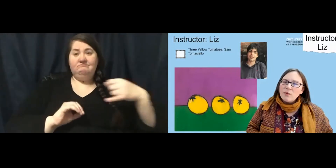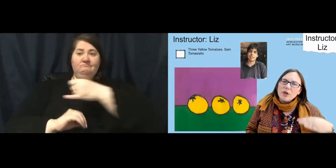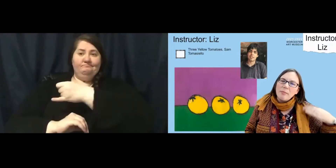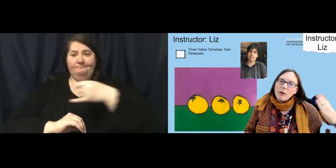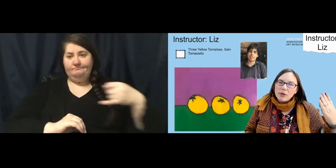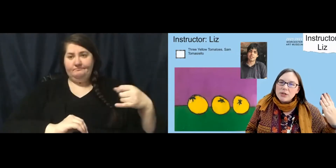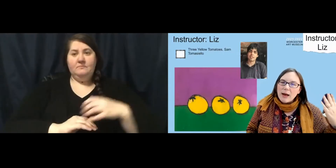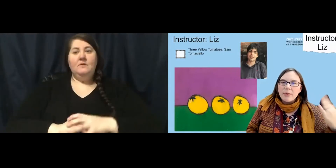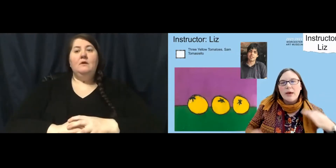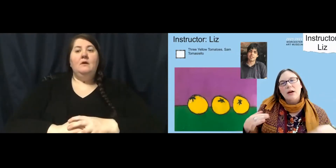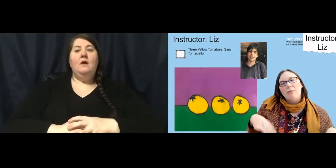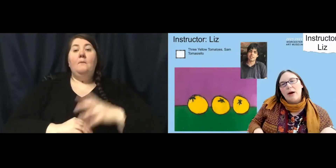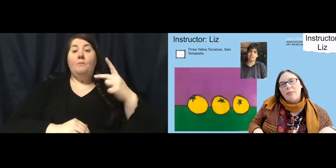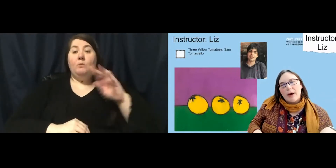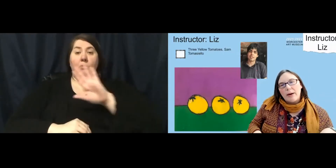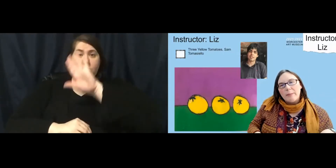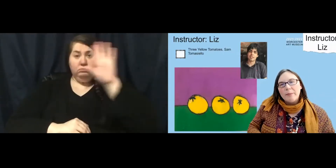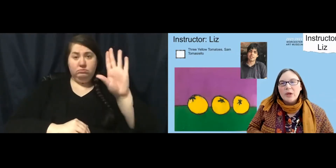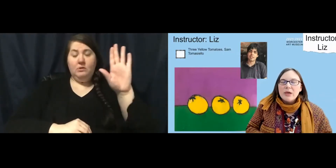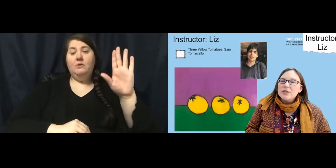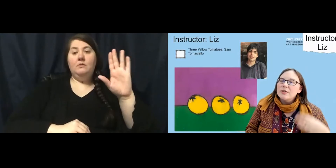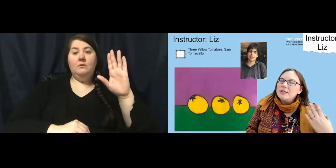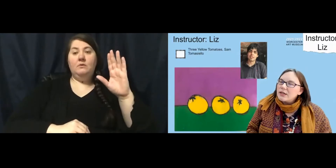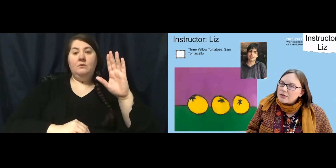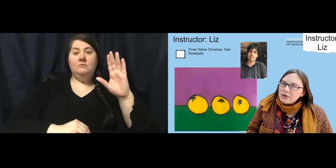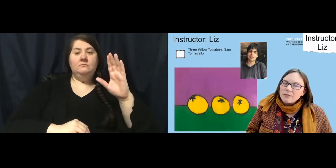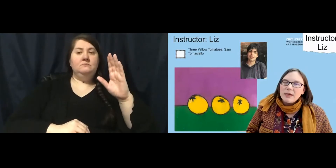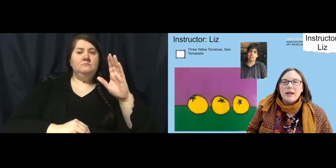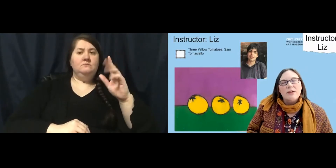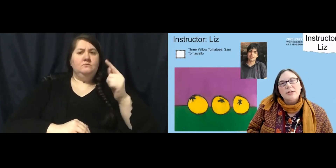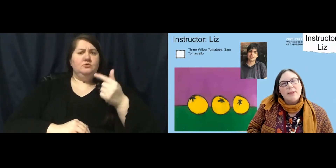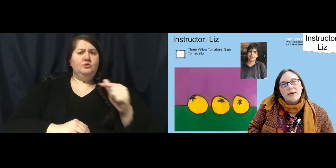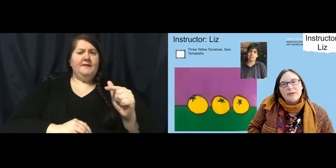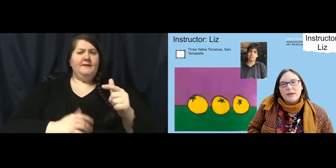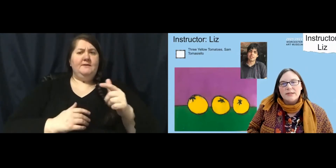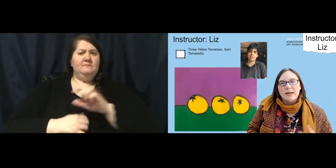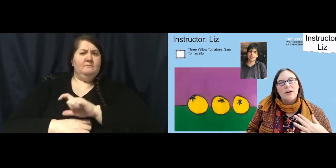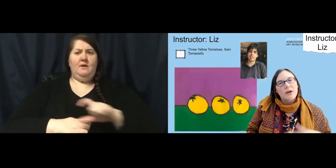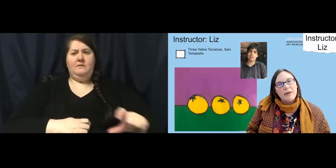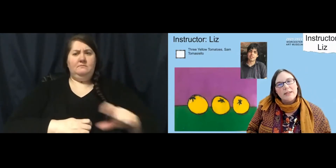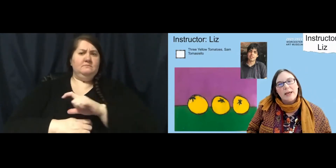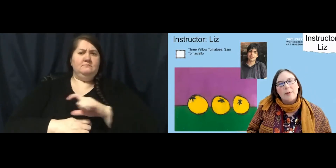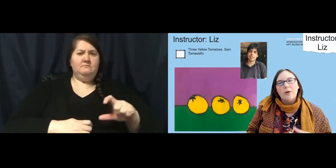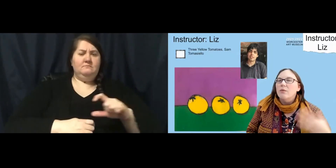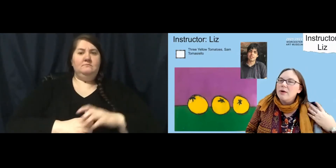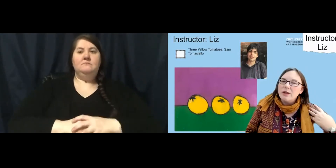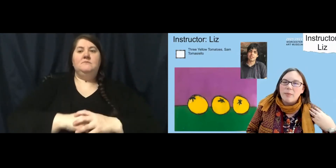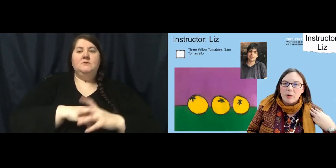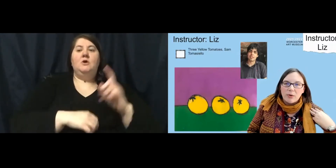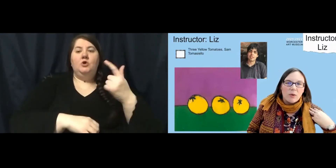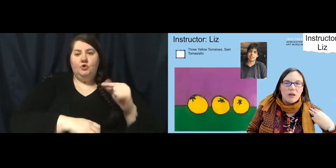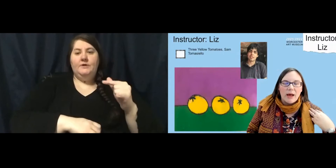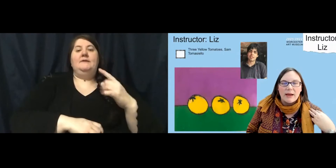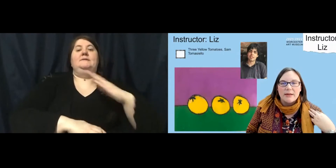with a purple top and a brown bottom. So it's like the three yellow tomatoes are sitting on a green table with